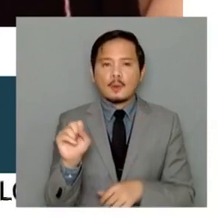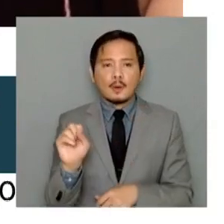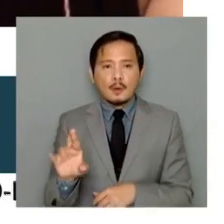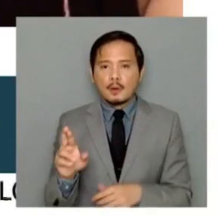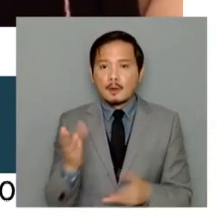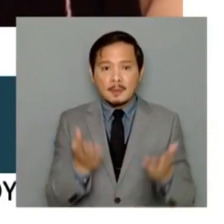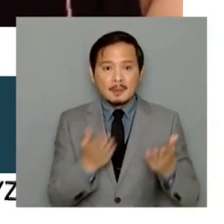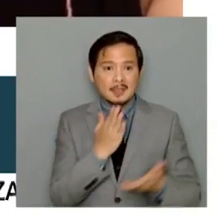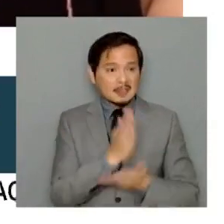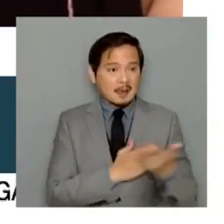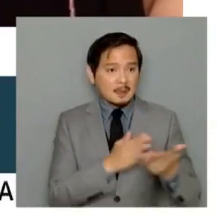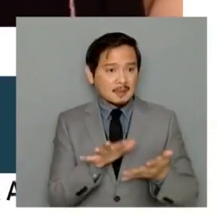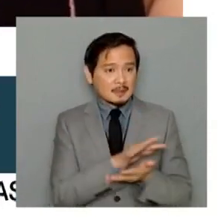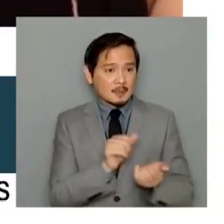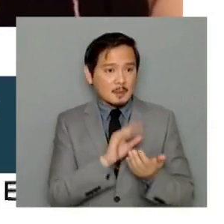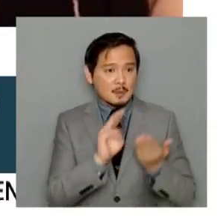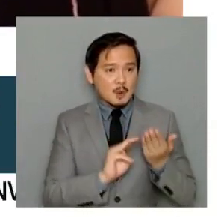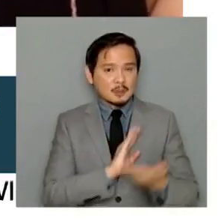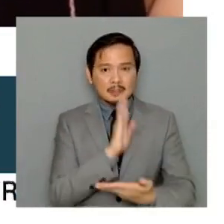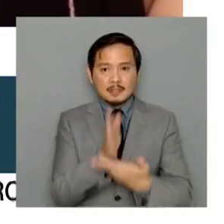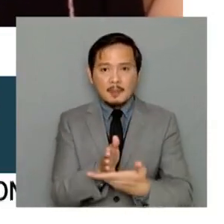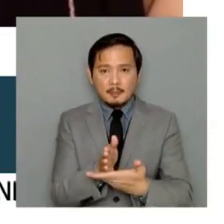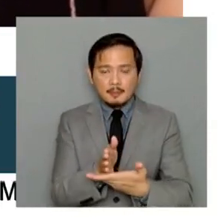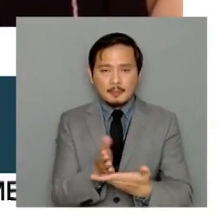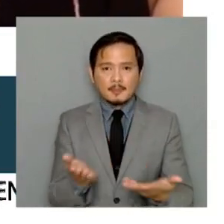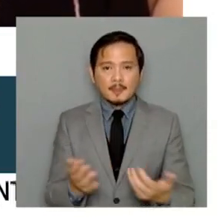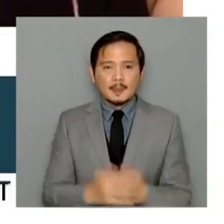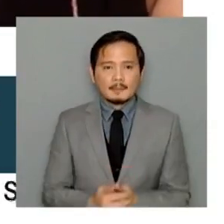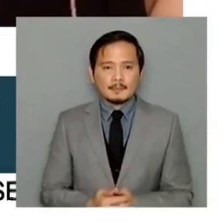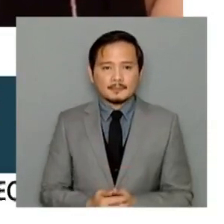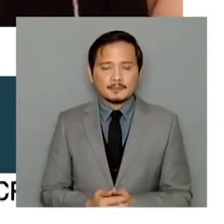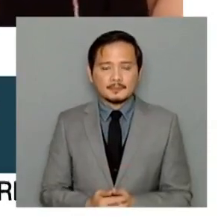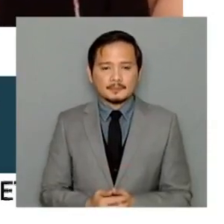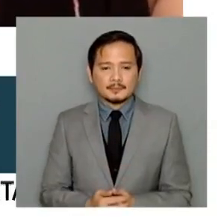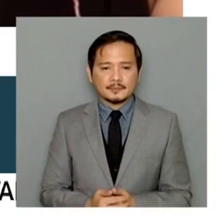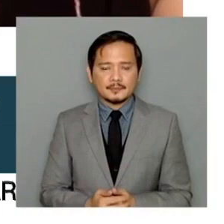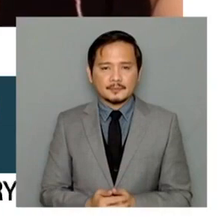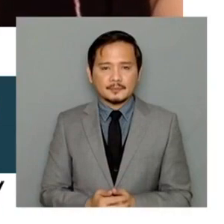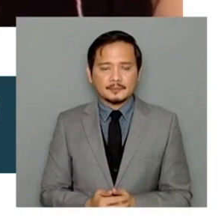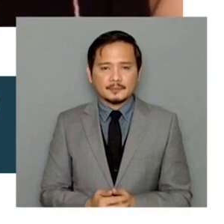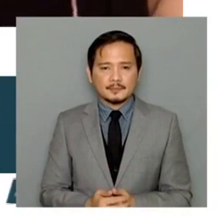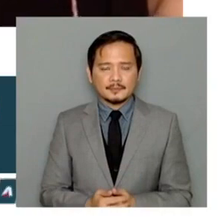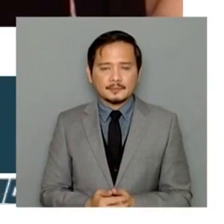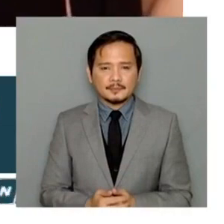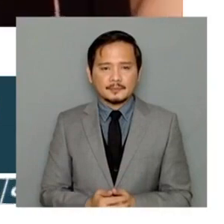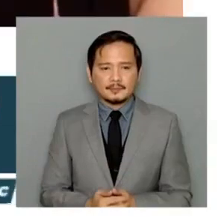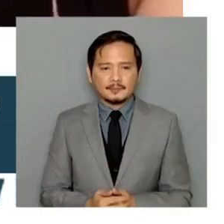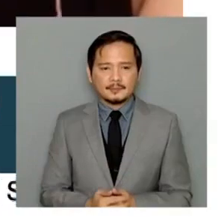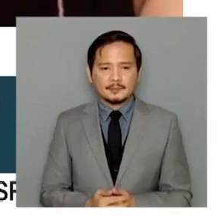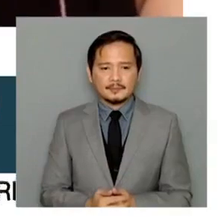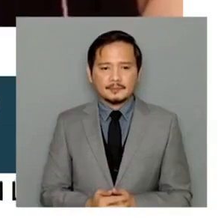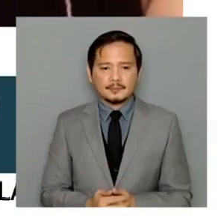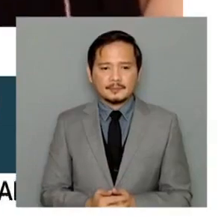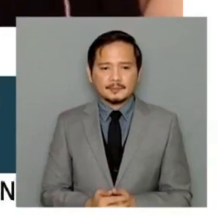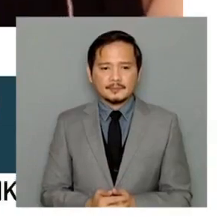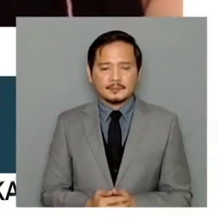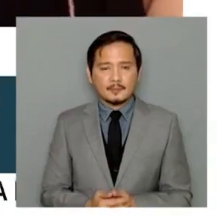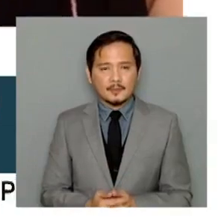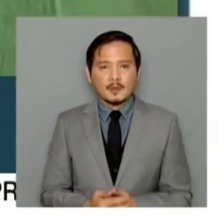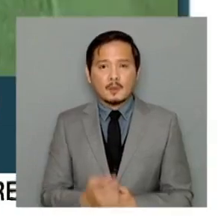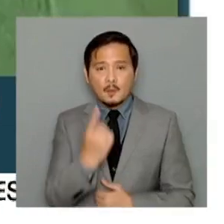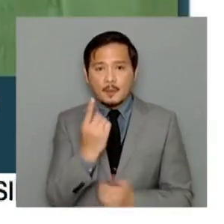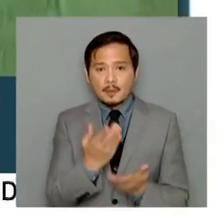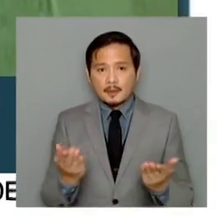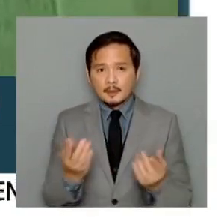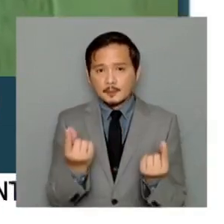stop with the new secretary now at the helm, Heidi? Oh, the only thing that should be done